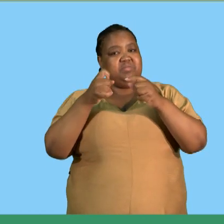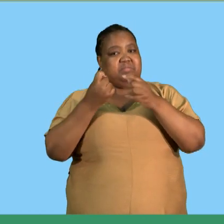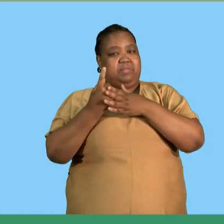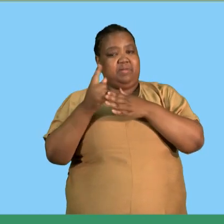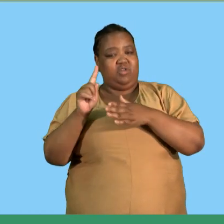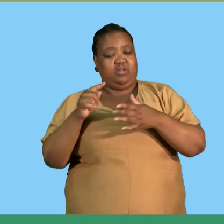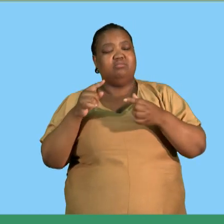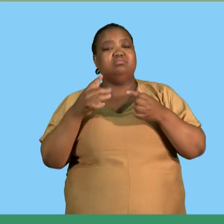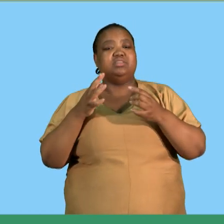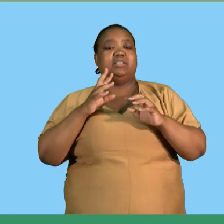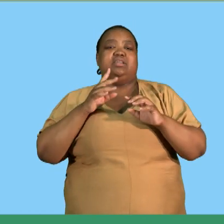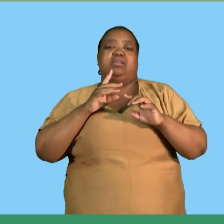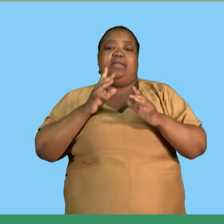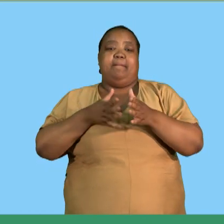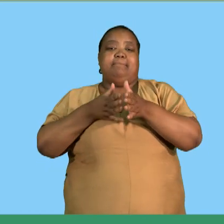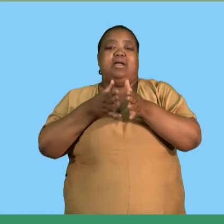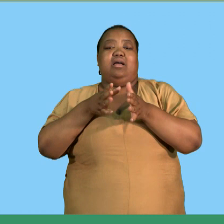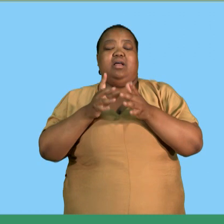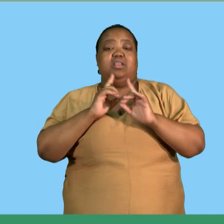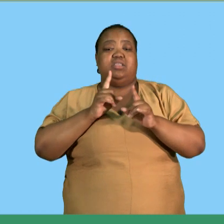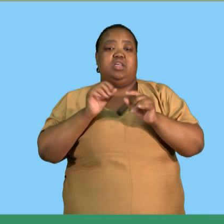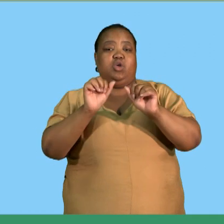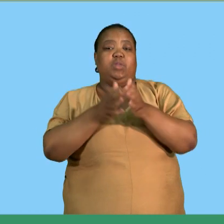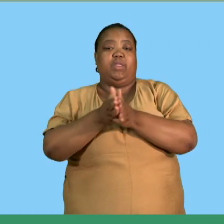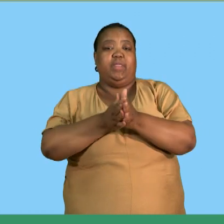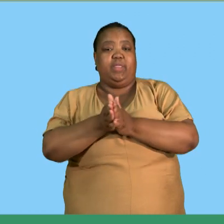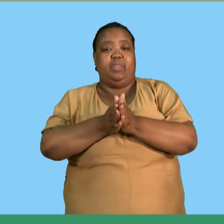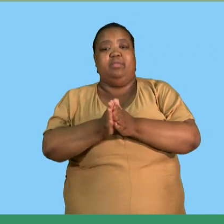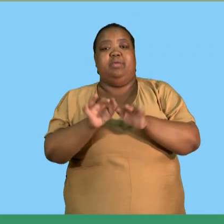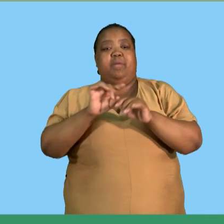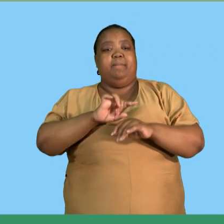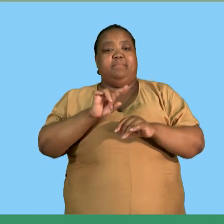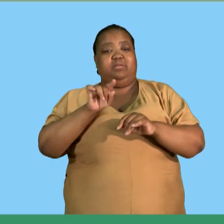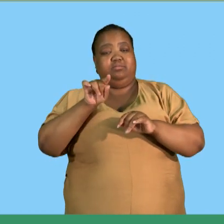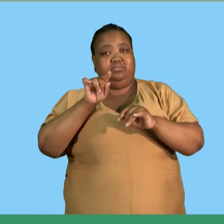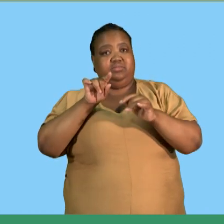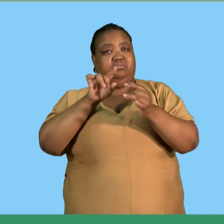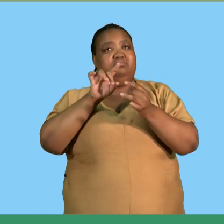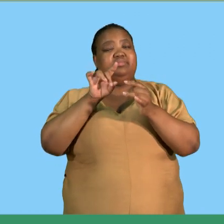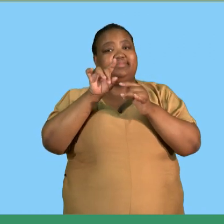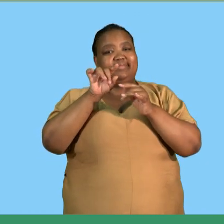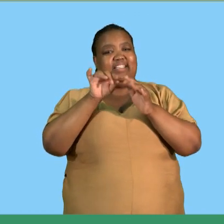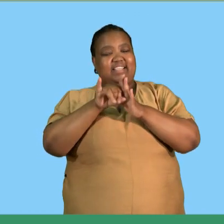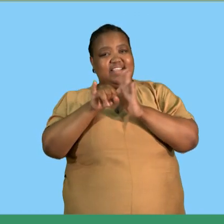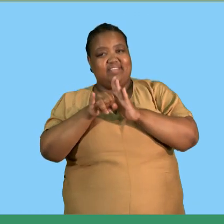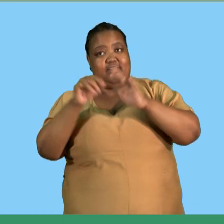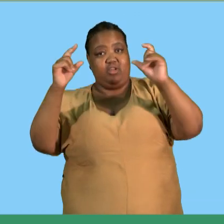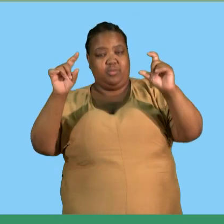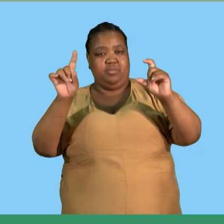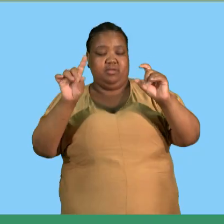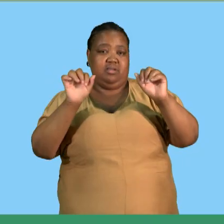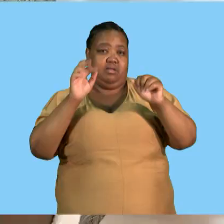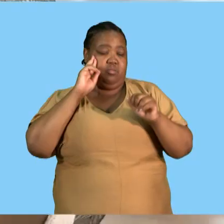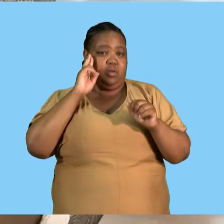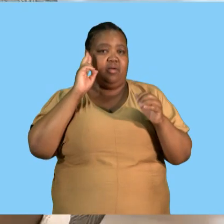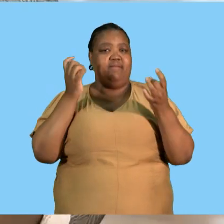right number one now we know that in this scenario it speaks of unethical and unprofessional business practice remember i said to you a lot